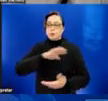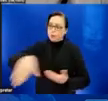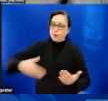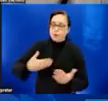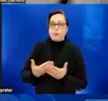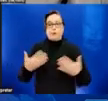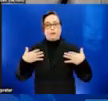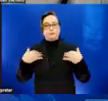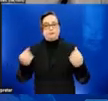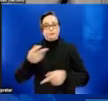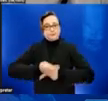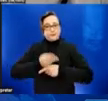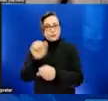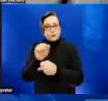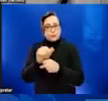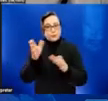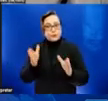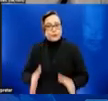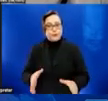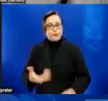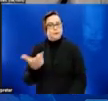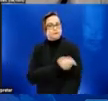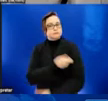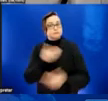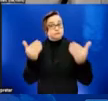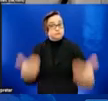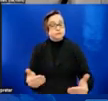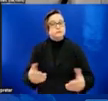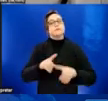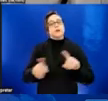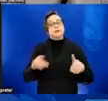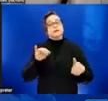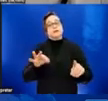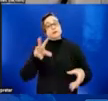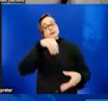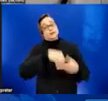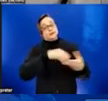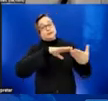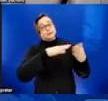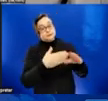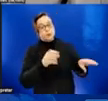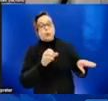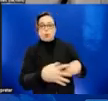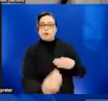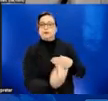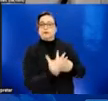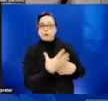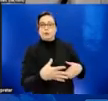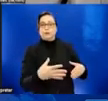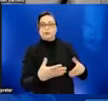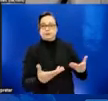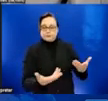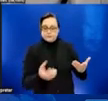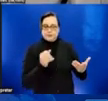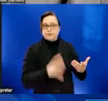the vaccination. Of course, if you do fall into one of these categories of having either been exposed to somebody with monkeypox, or